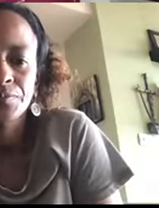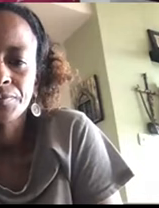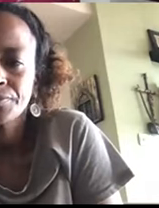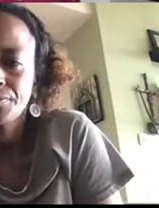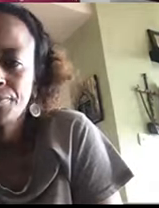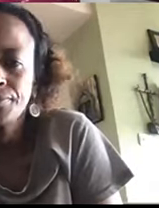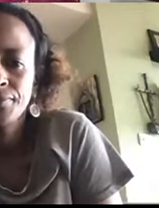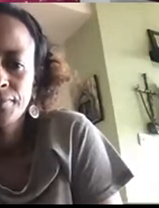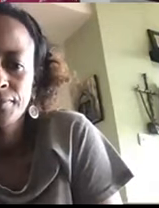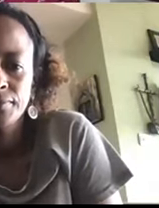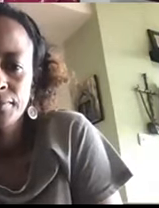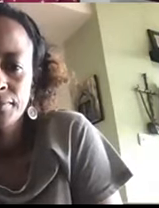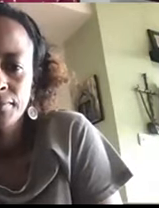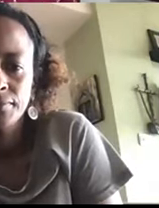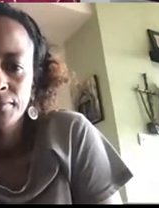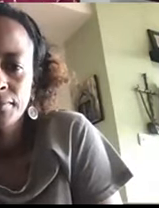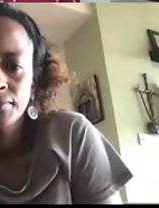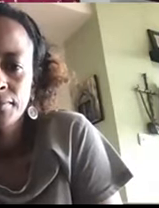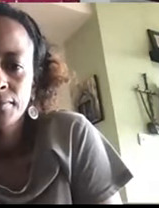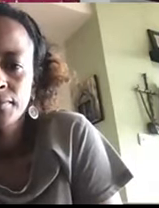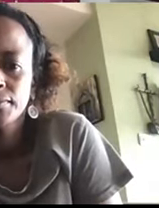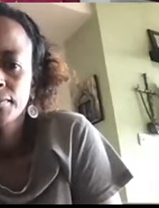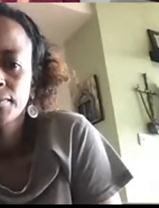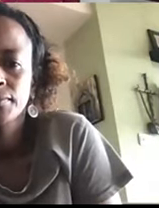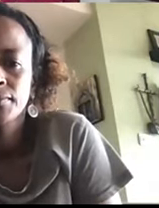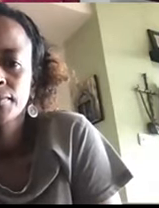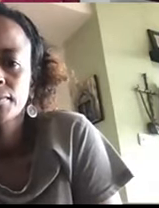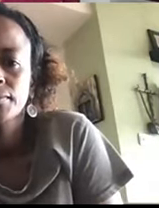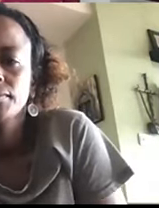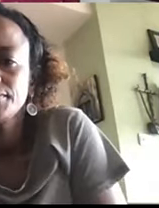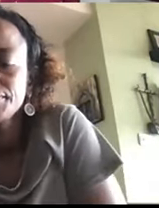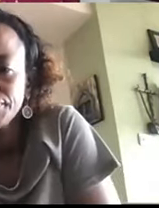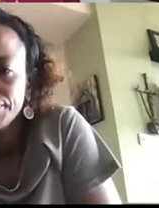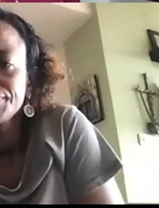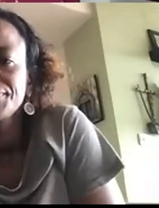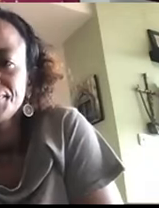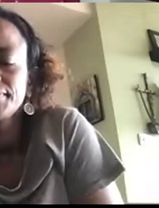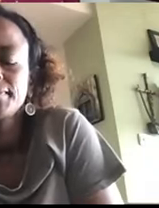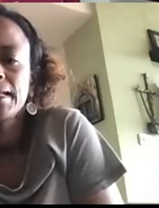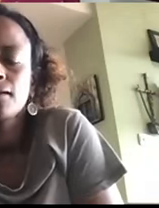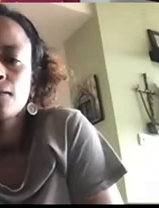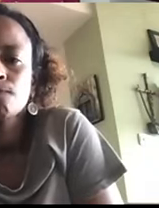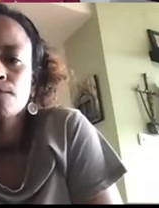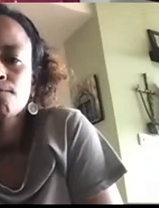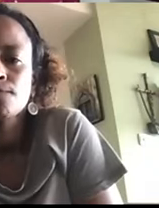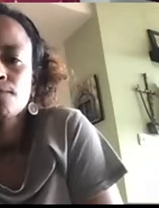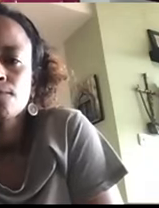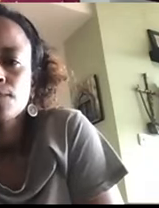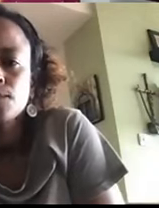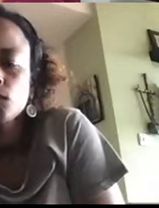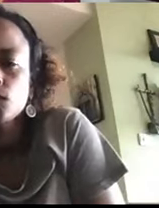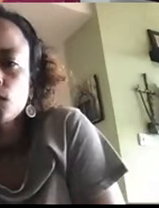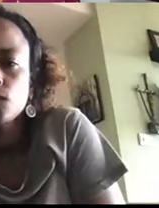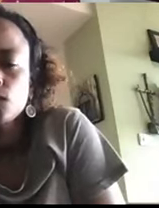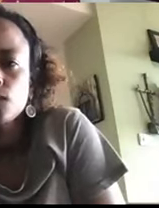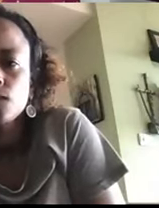Thank you. So I would like to conclude. This is just the beginning of ongoing conversation, because we cannot end violence against women and